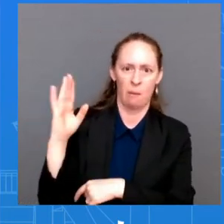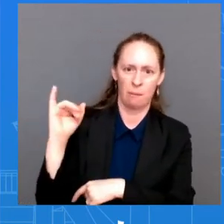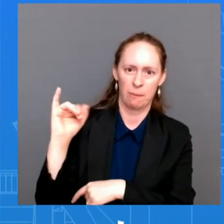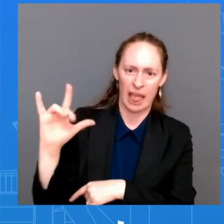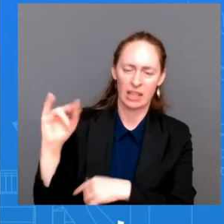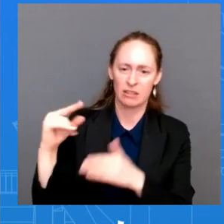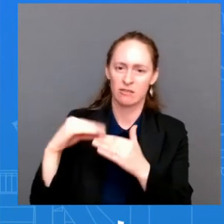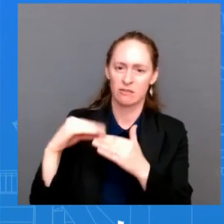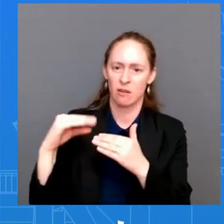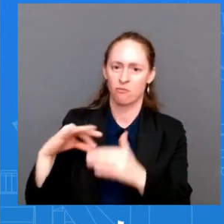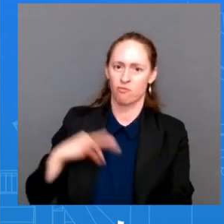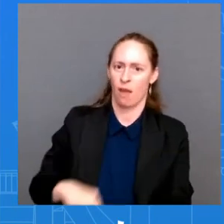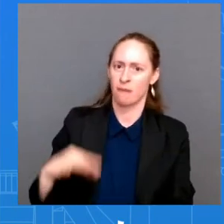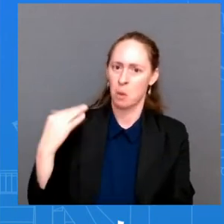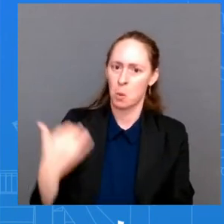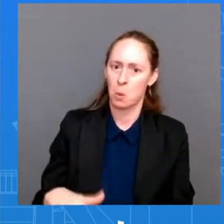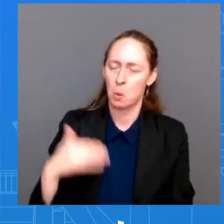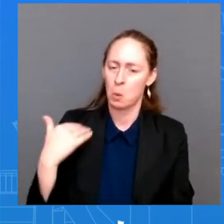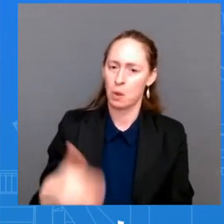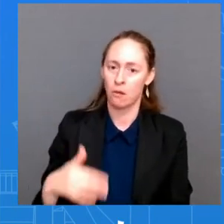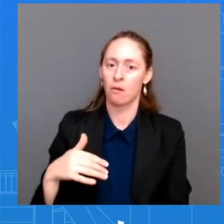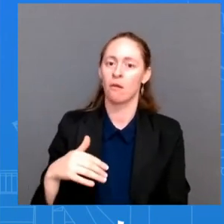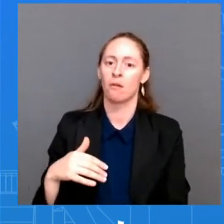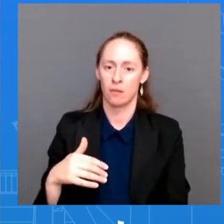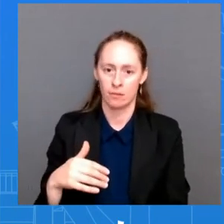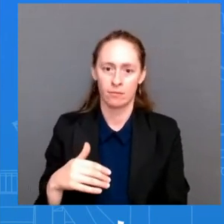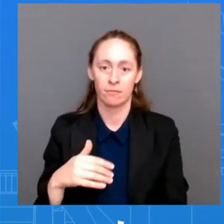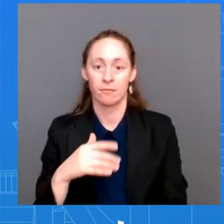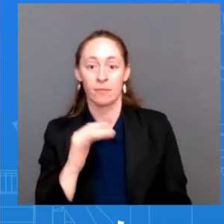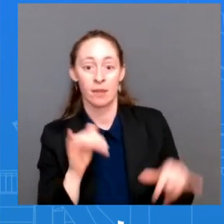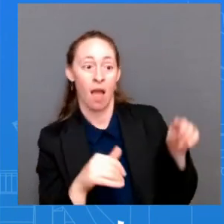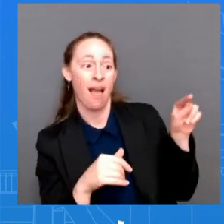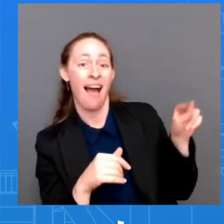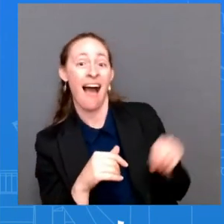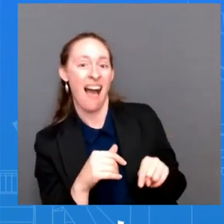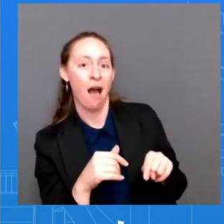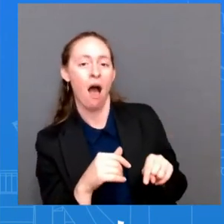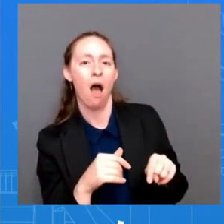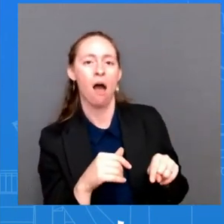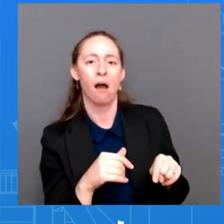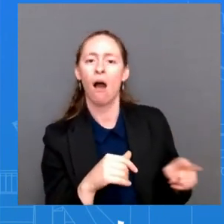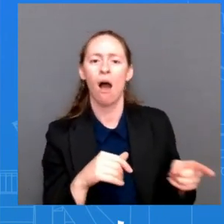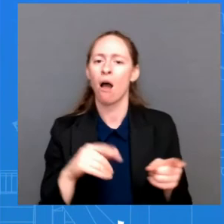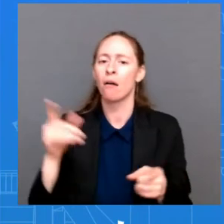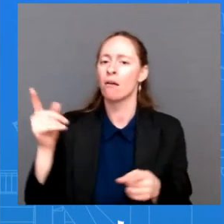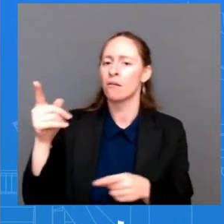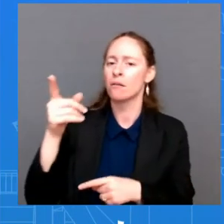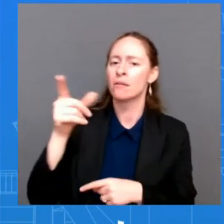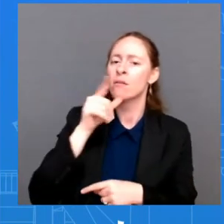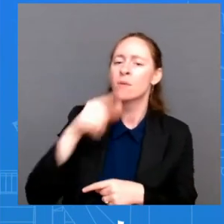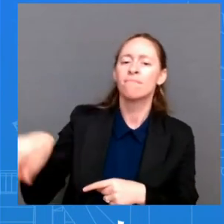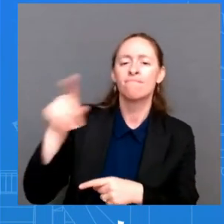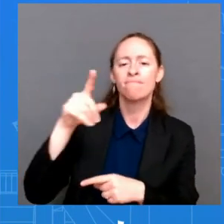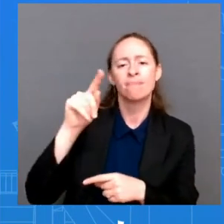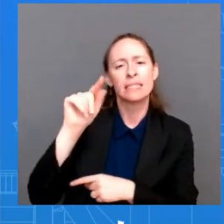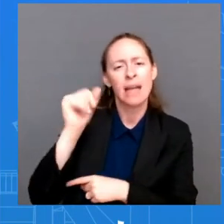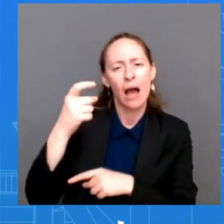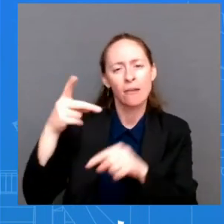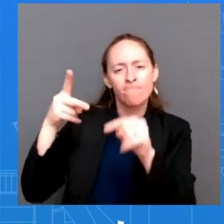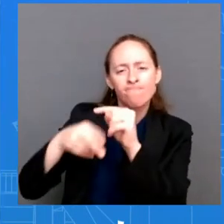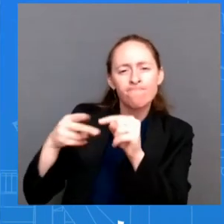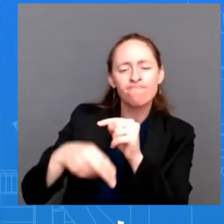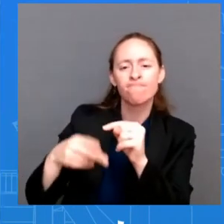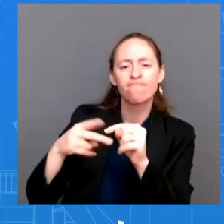the major provisions that benefit people including the tax cuts and drug savings prescription drugs savings to be specific